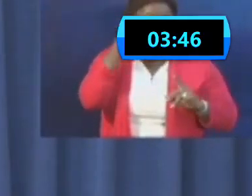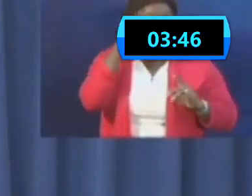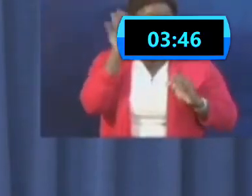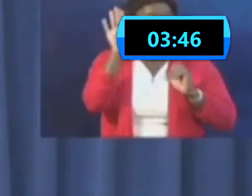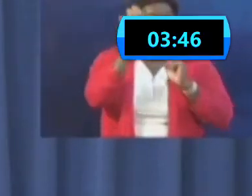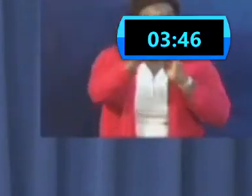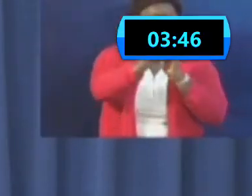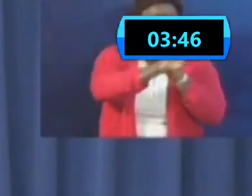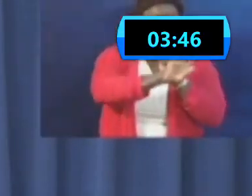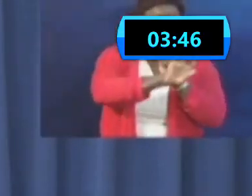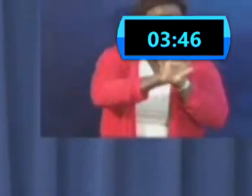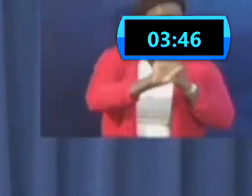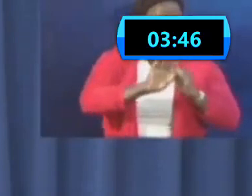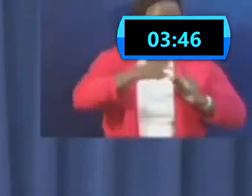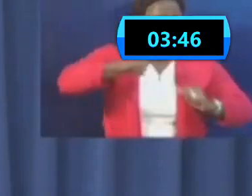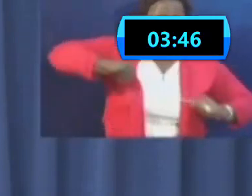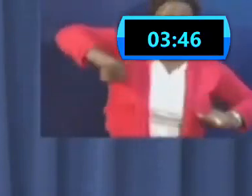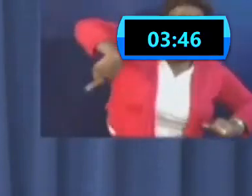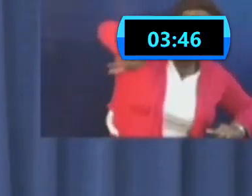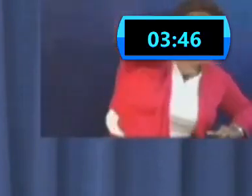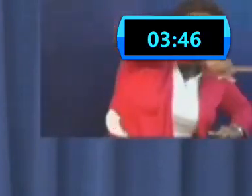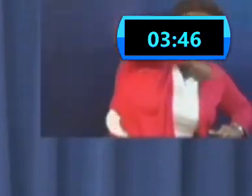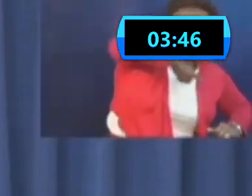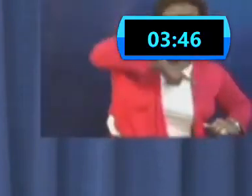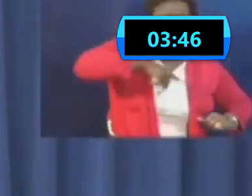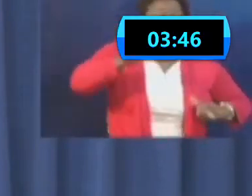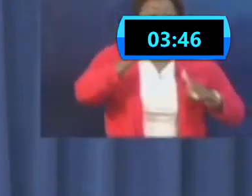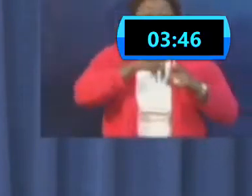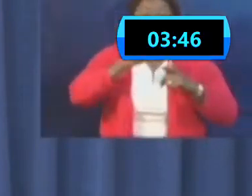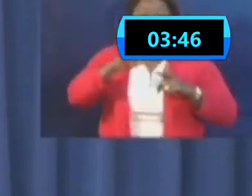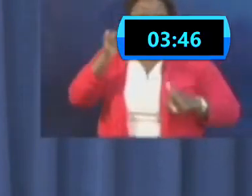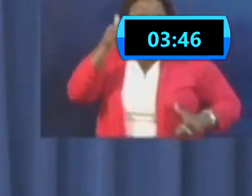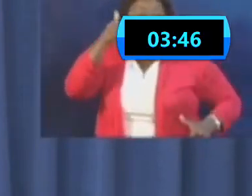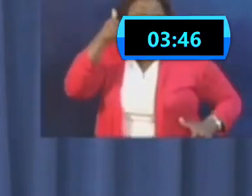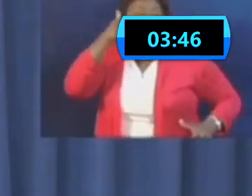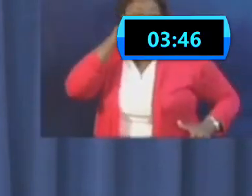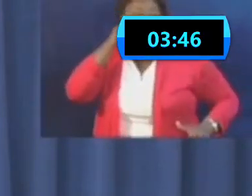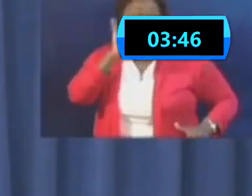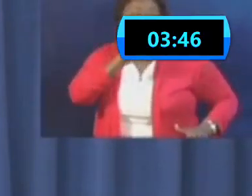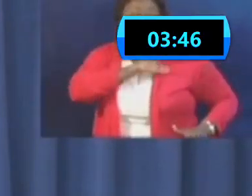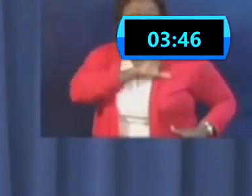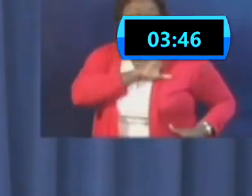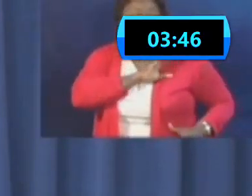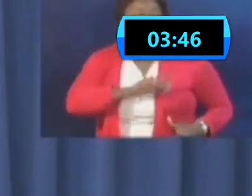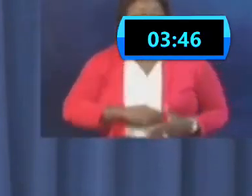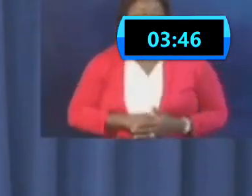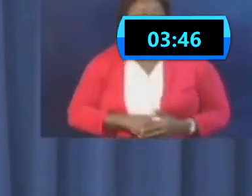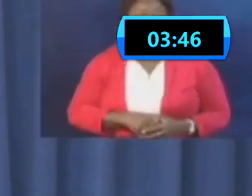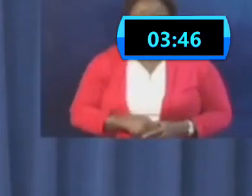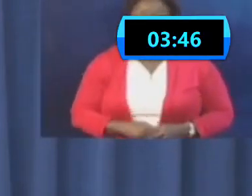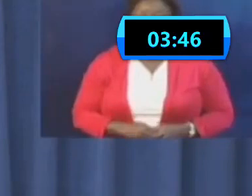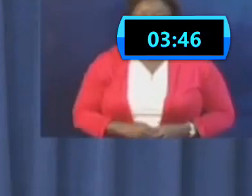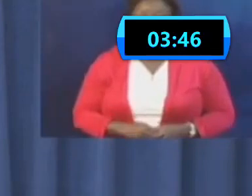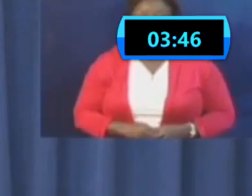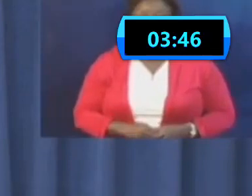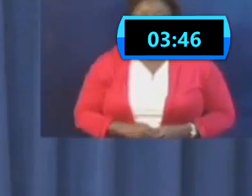and the person is parading up and down the place, call the police. It's as simple as that. You can't have it both ways.